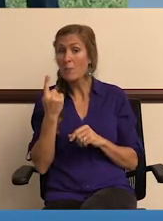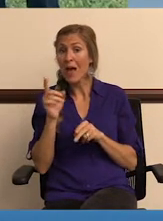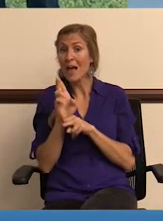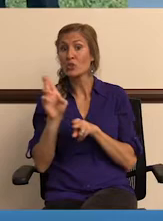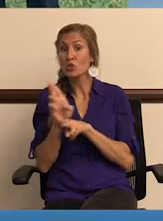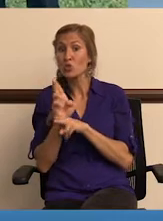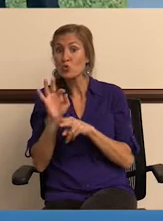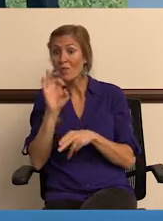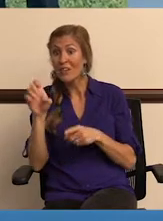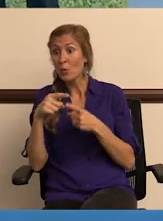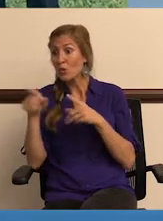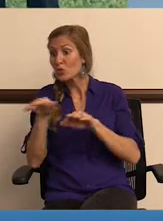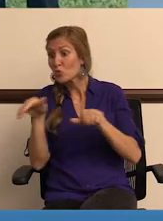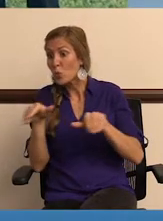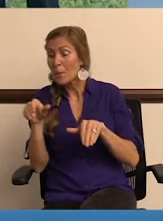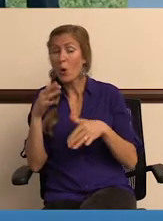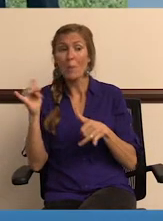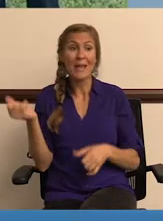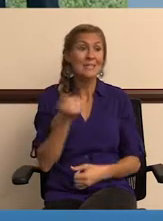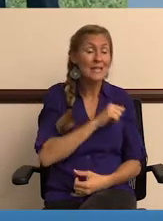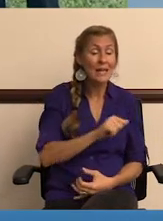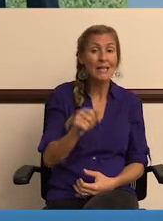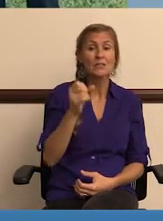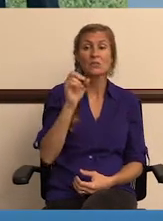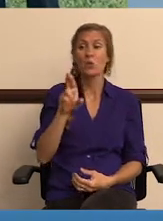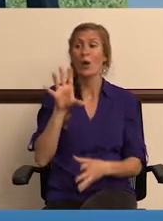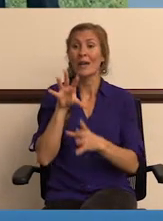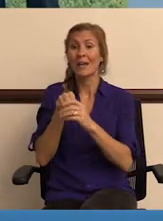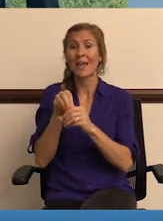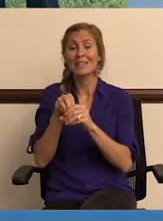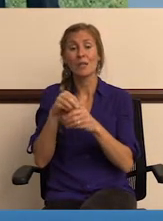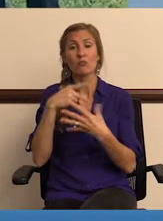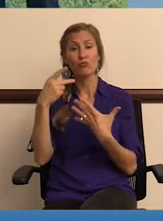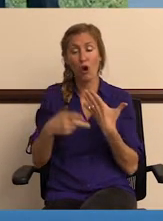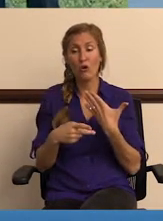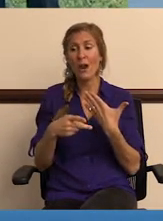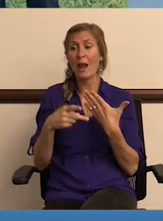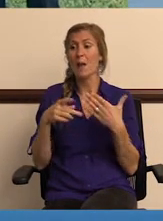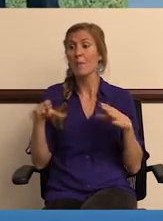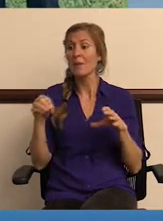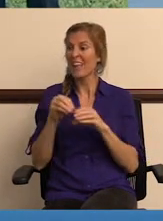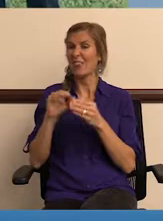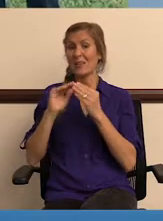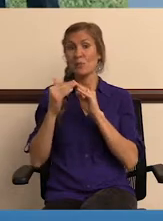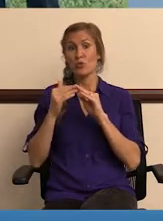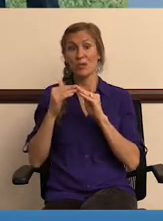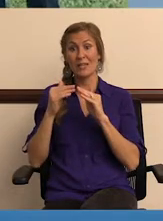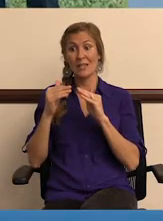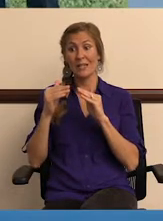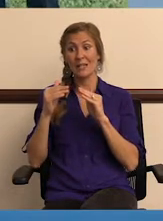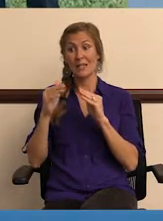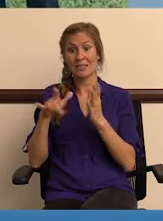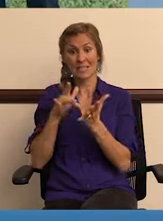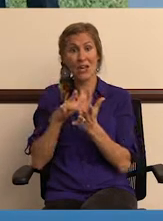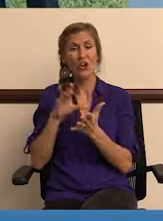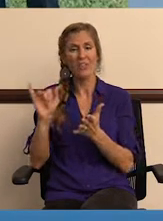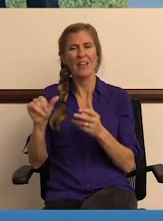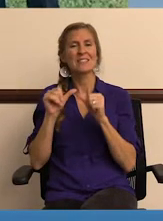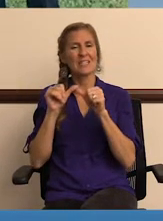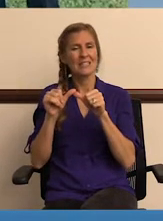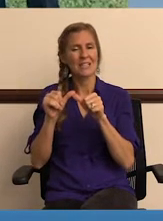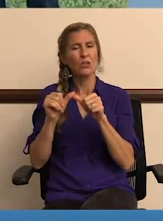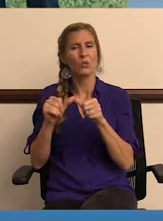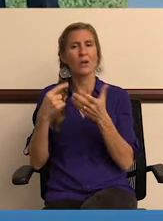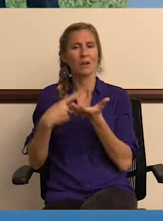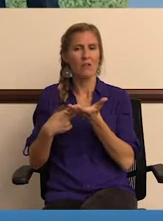come up as a user fee when you're swimming or playing tennis or engaged in a program you choose to act in at the community center. And this is